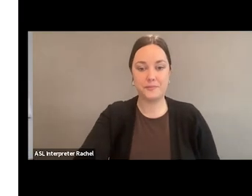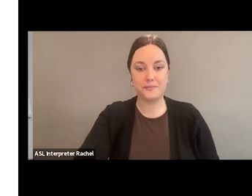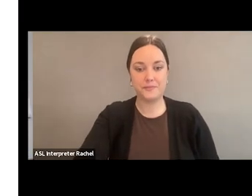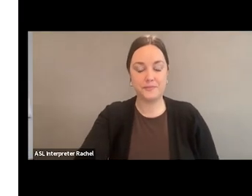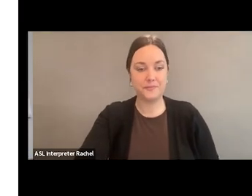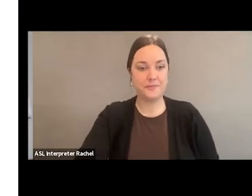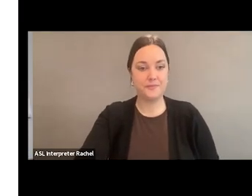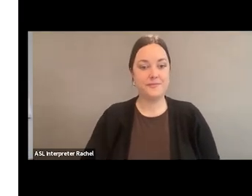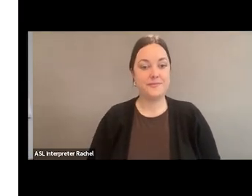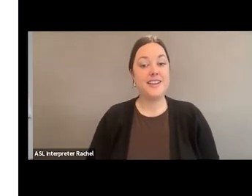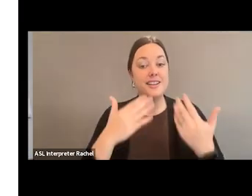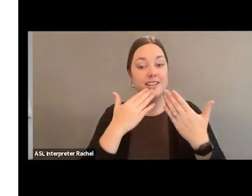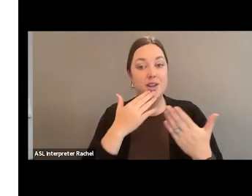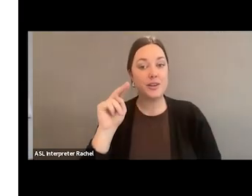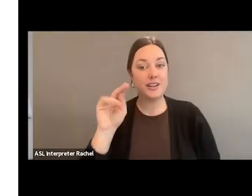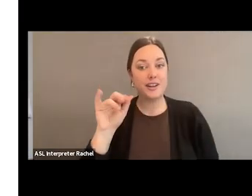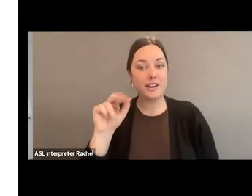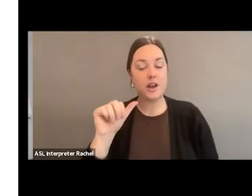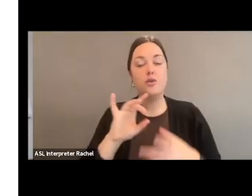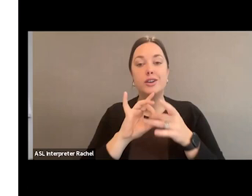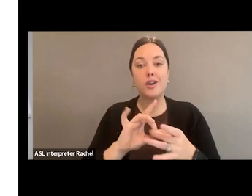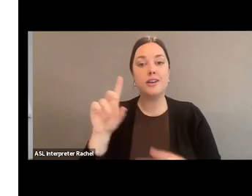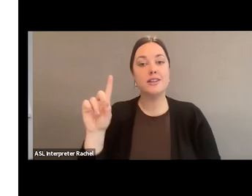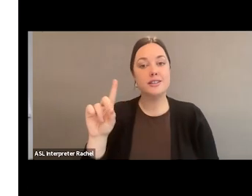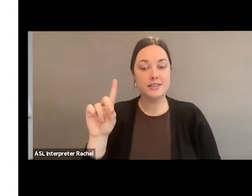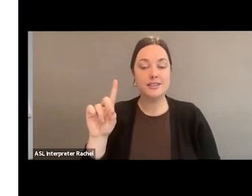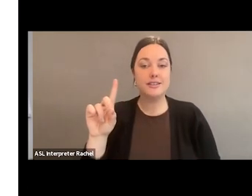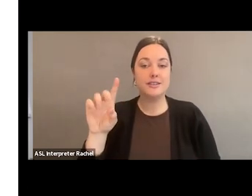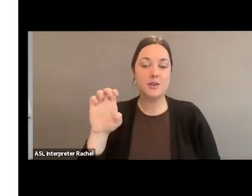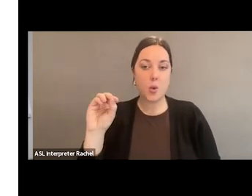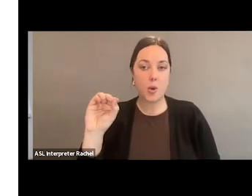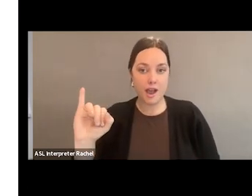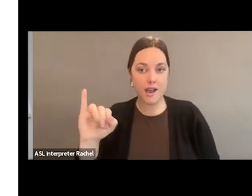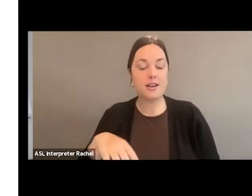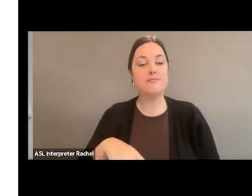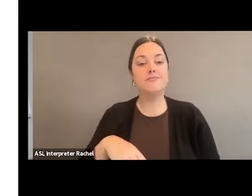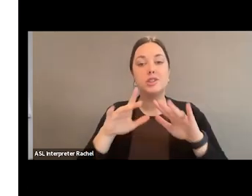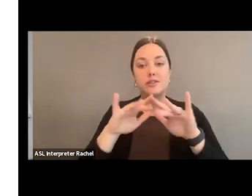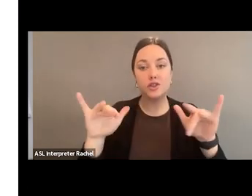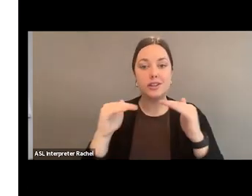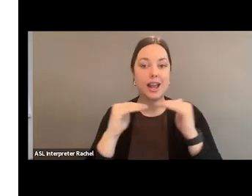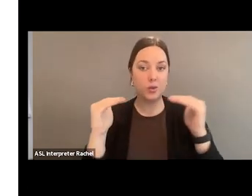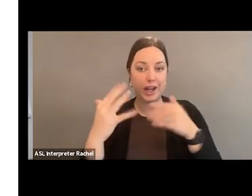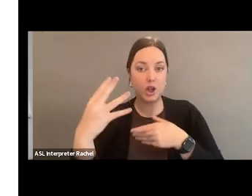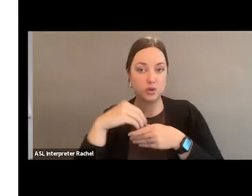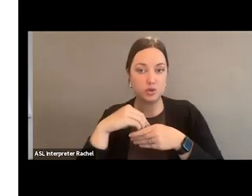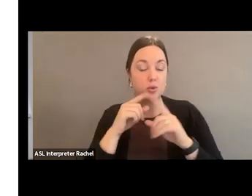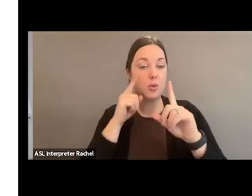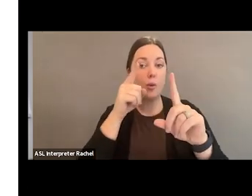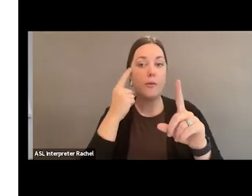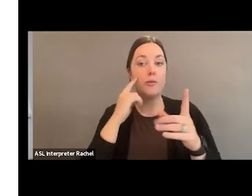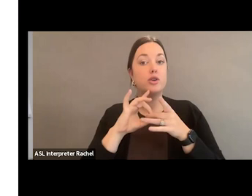in terms of diversity, equity, and inclusion goals within an advocacy context,